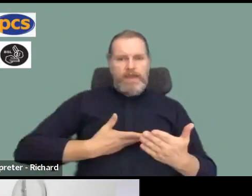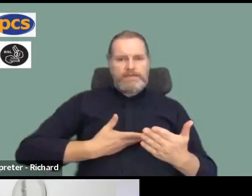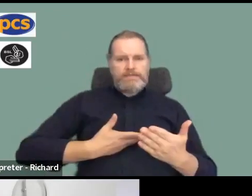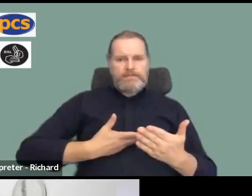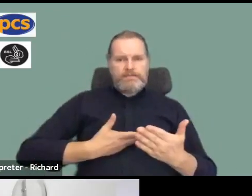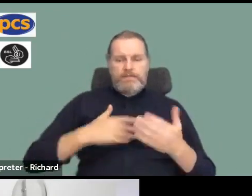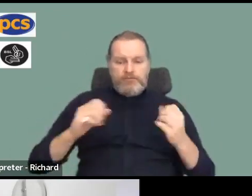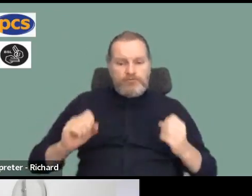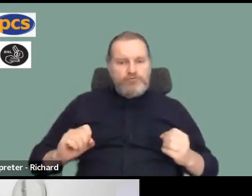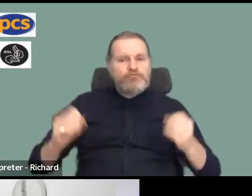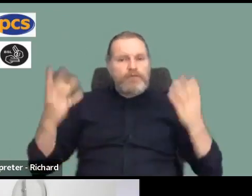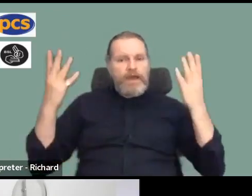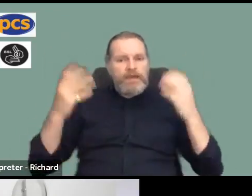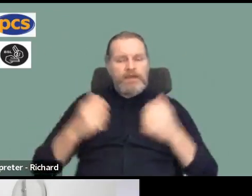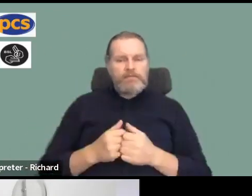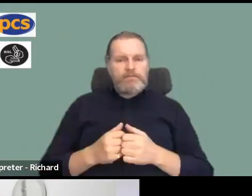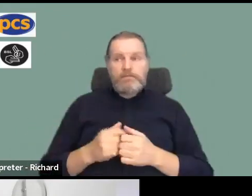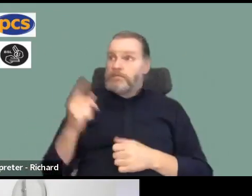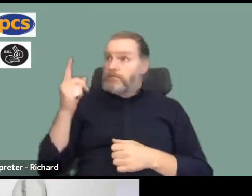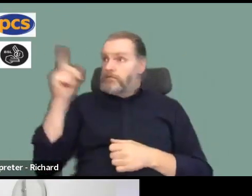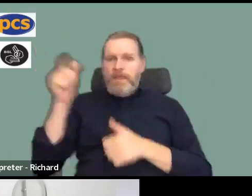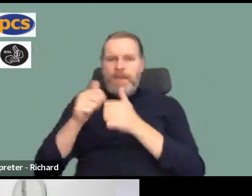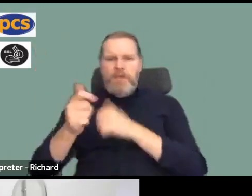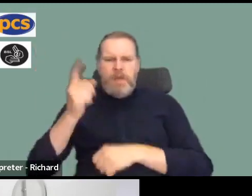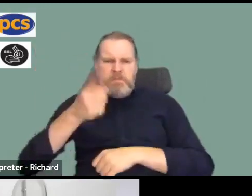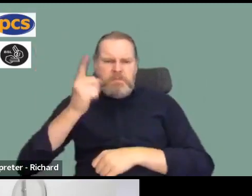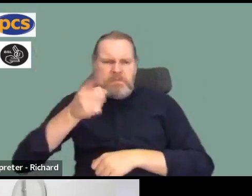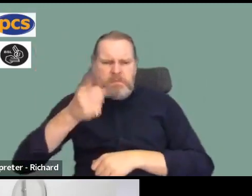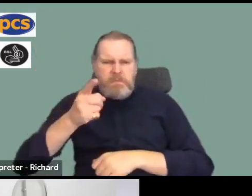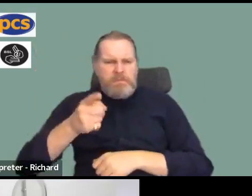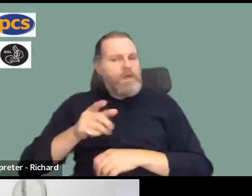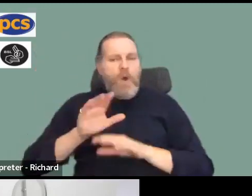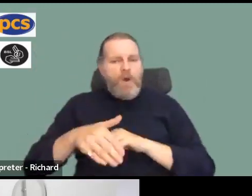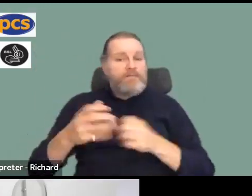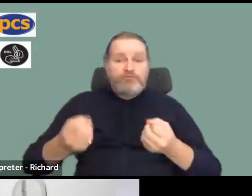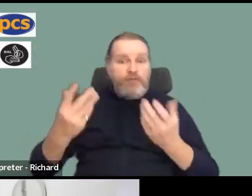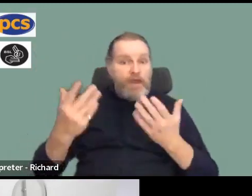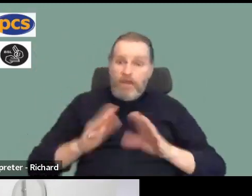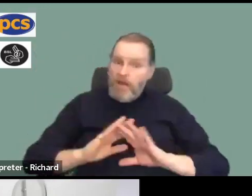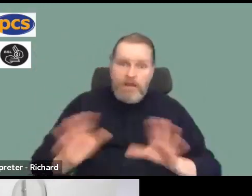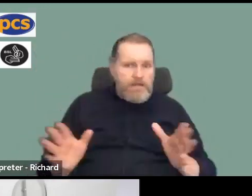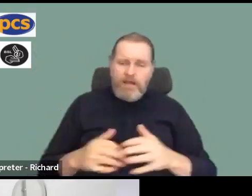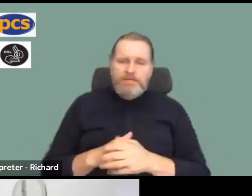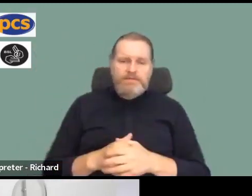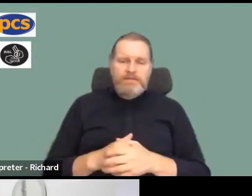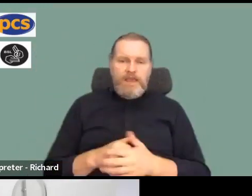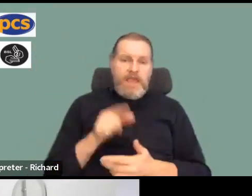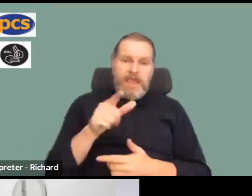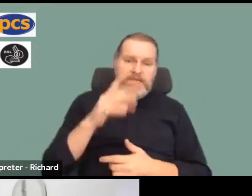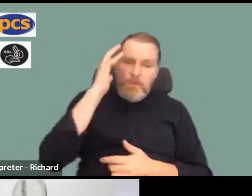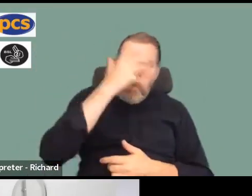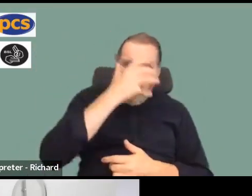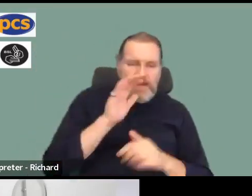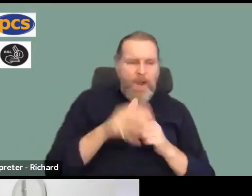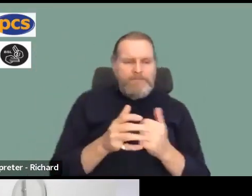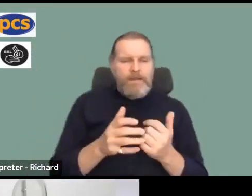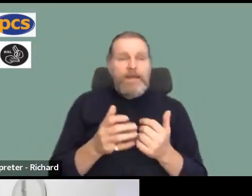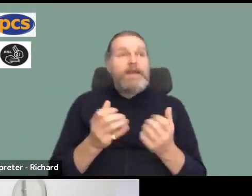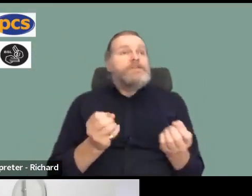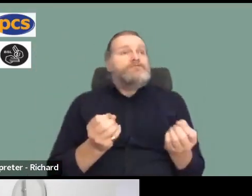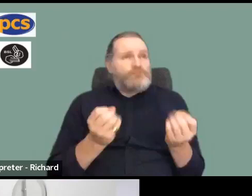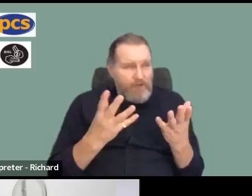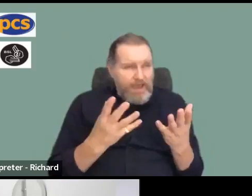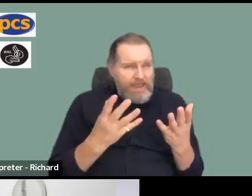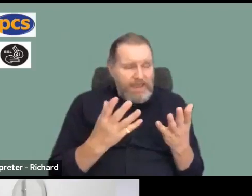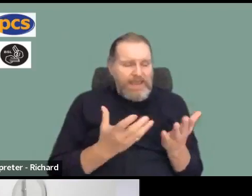Nobody can have anything done to them if they vote to take part in industrial action. And on the point about people worried about the money, what